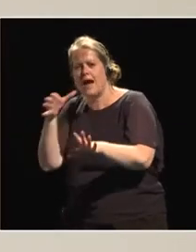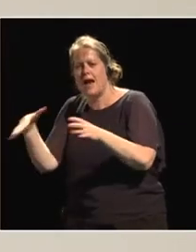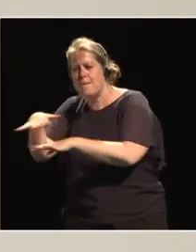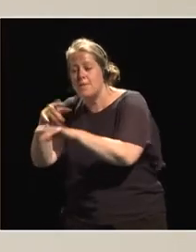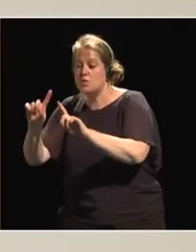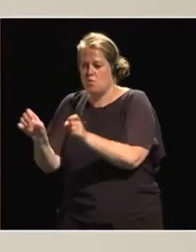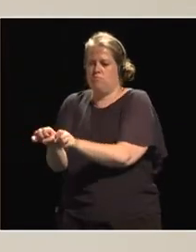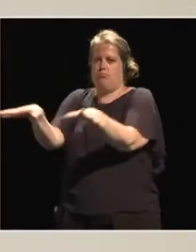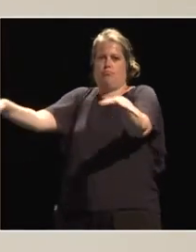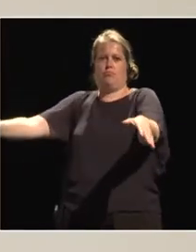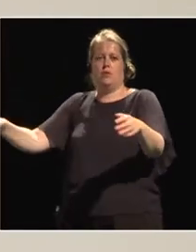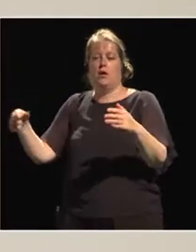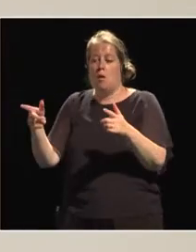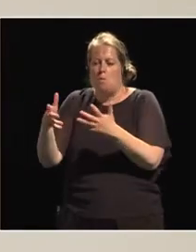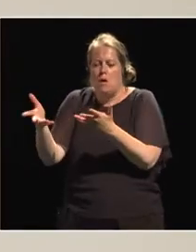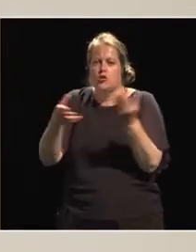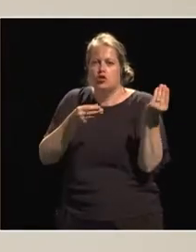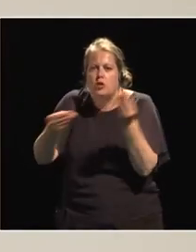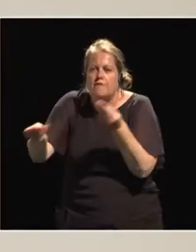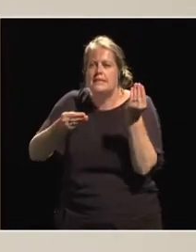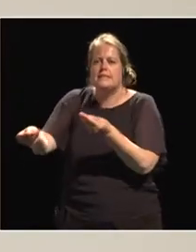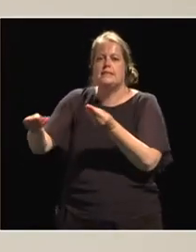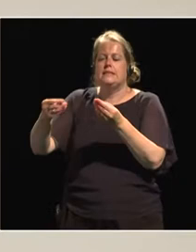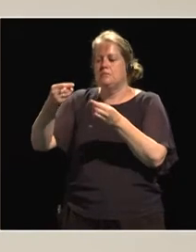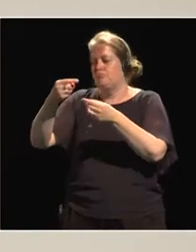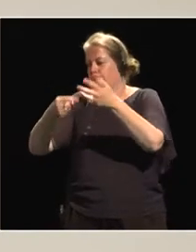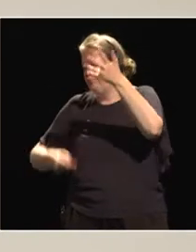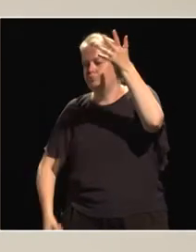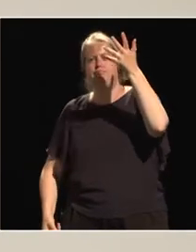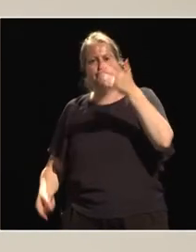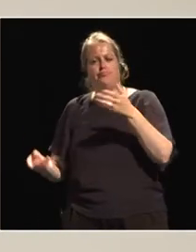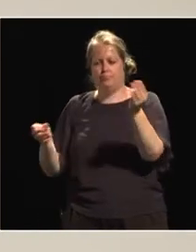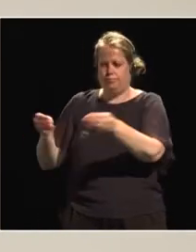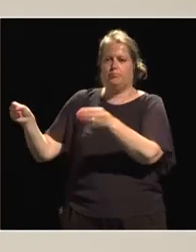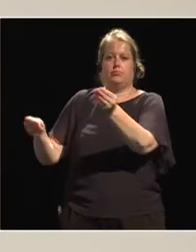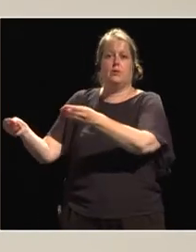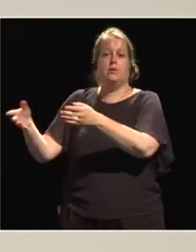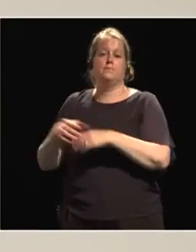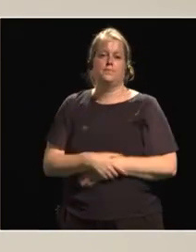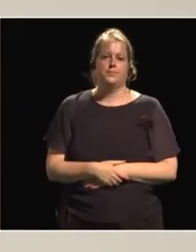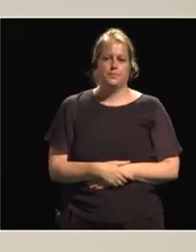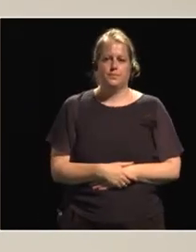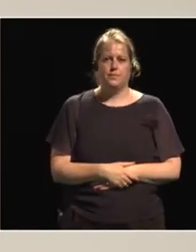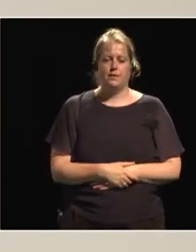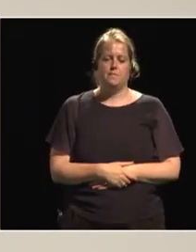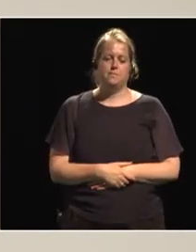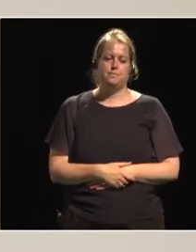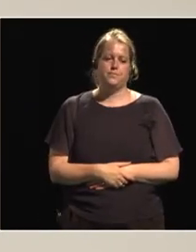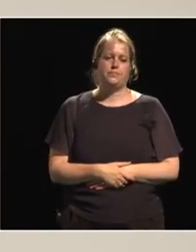it, in services, in all of the accompanying services.